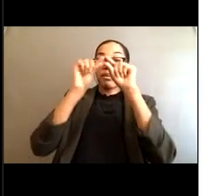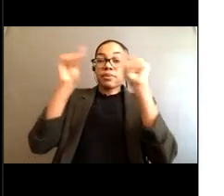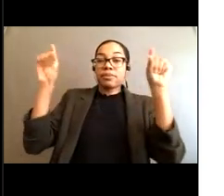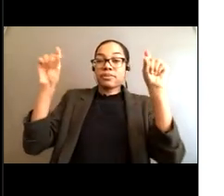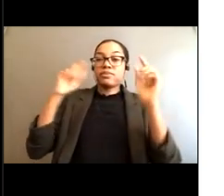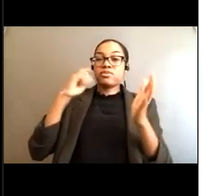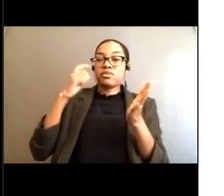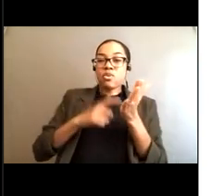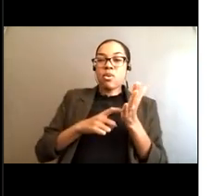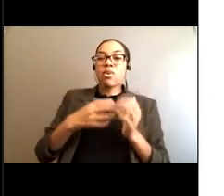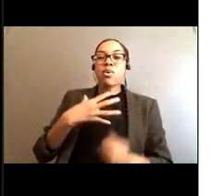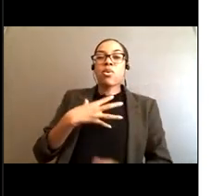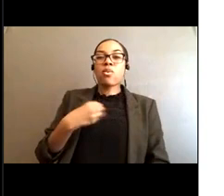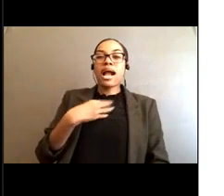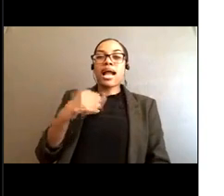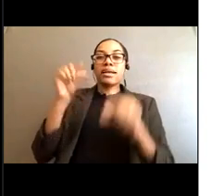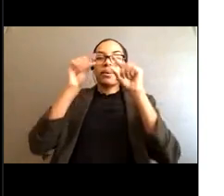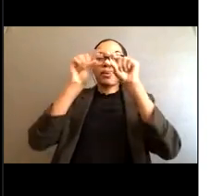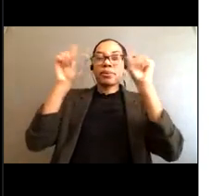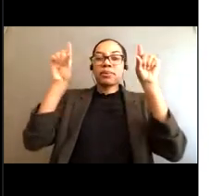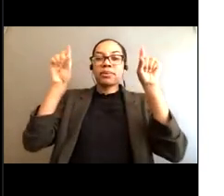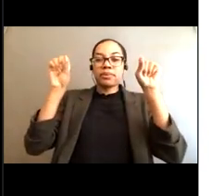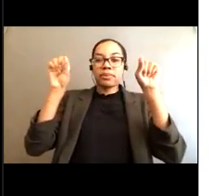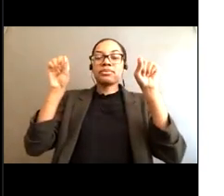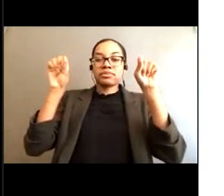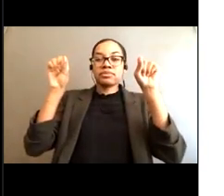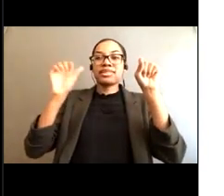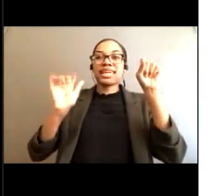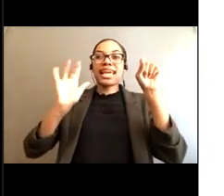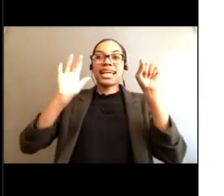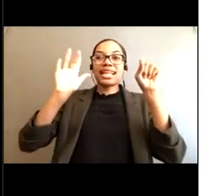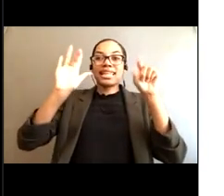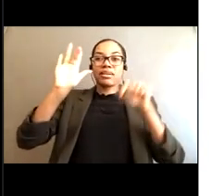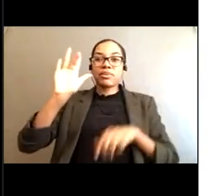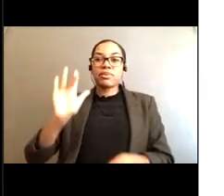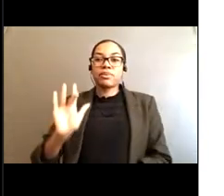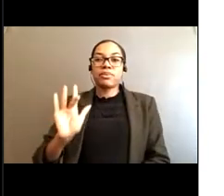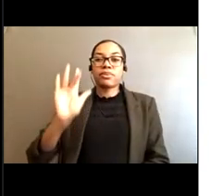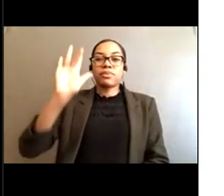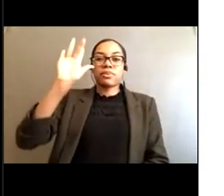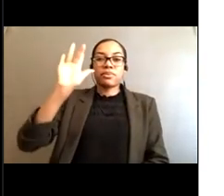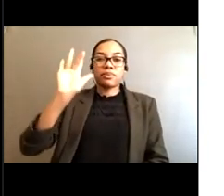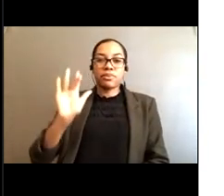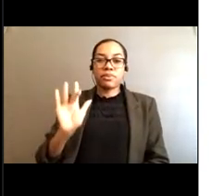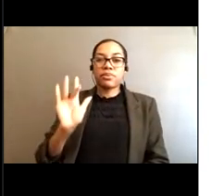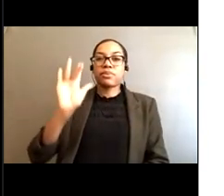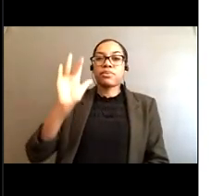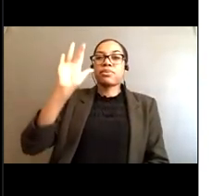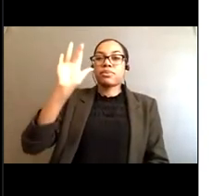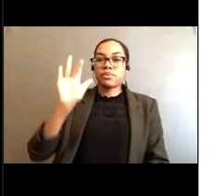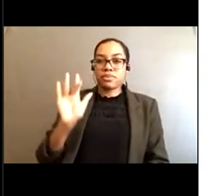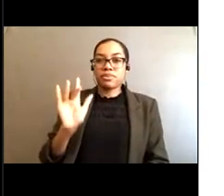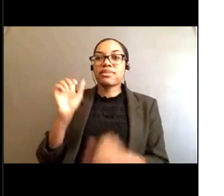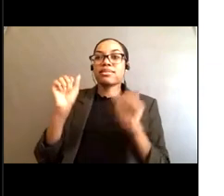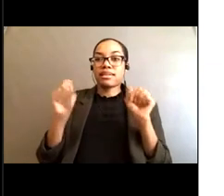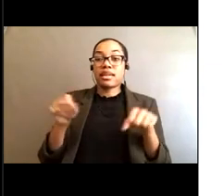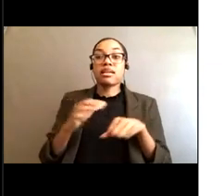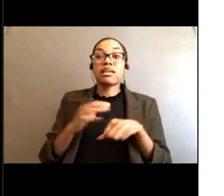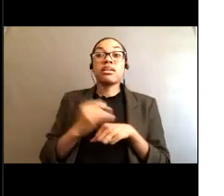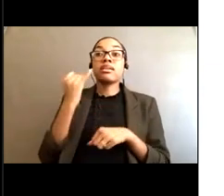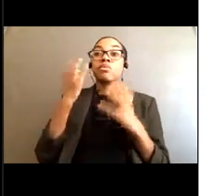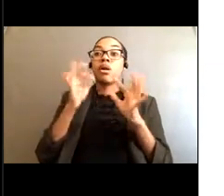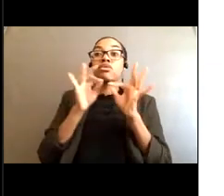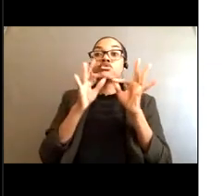white bar that you can click on and move up and down. And that way, if you want your interpreter to be